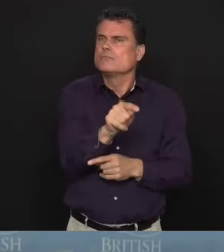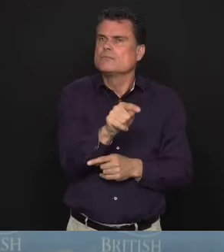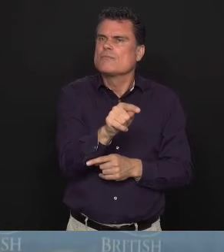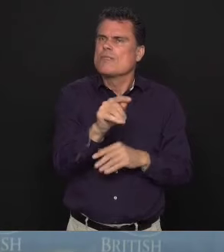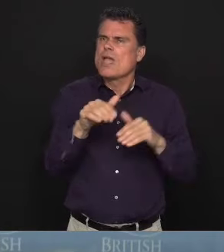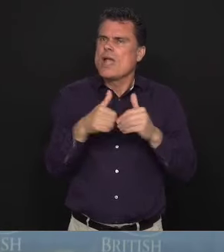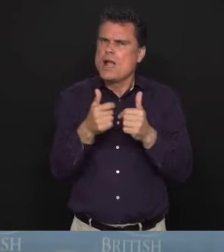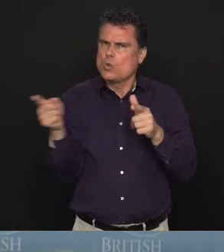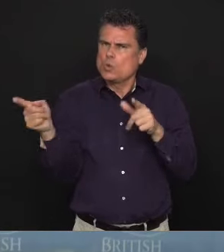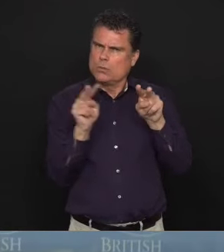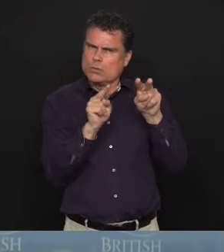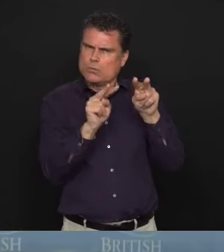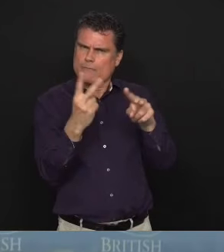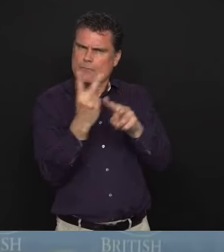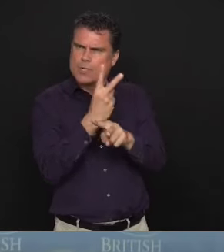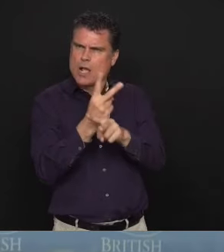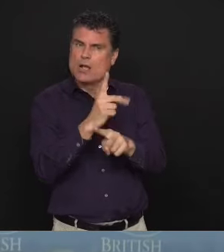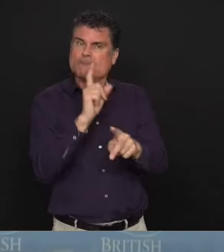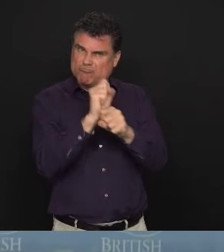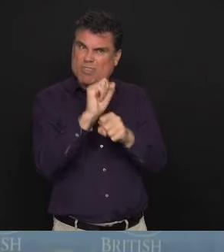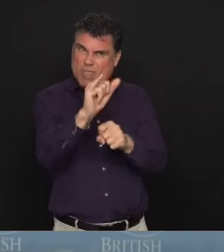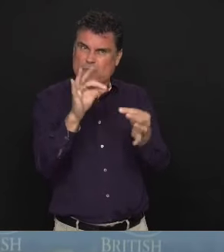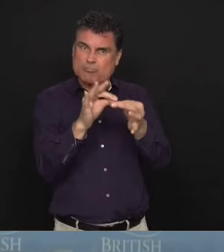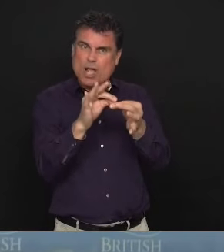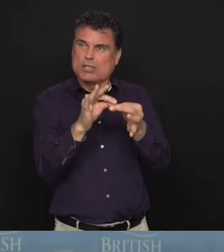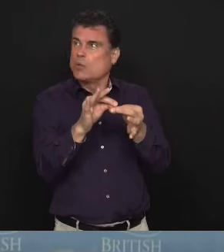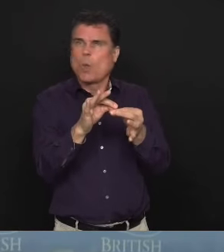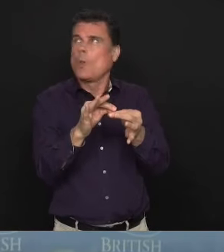gouging or simply passing down an increased cost to consumers?